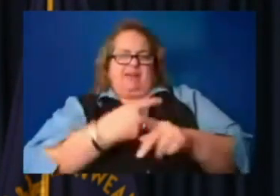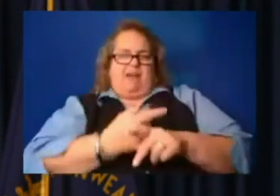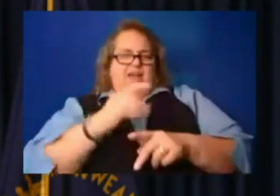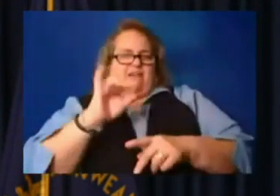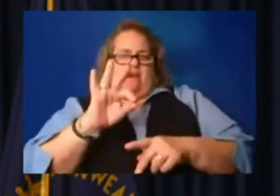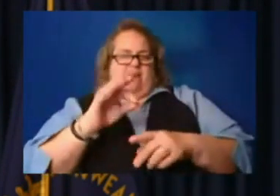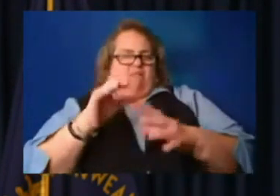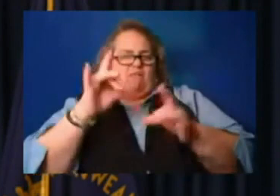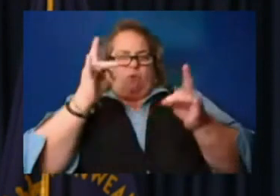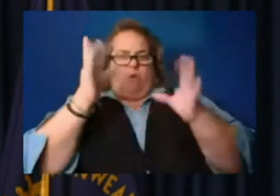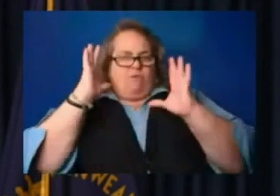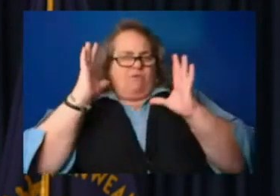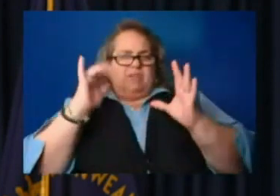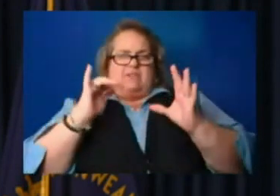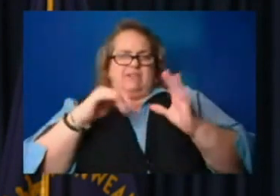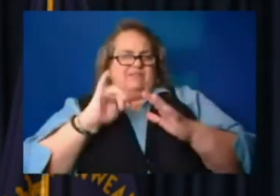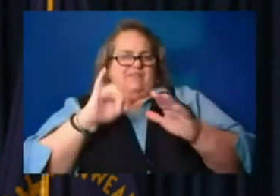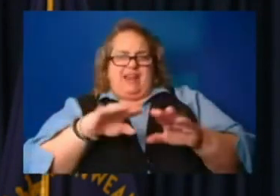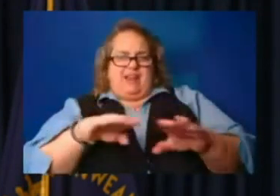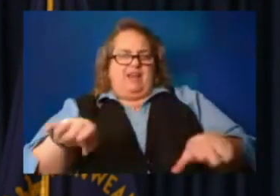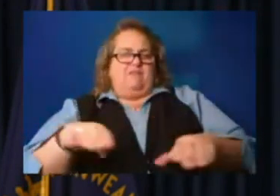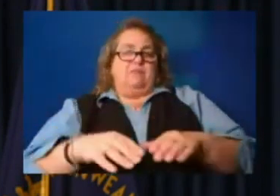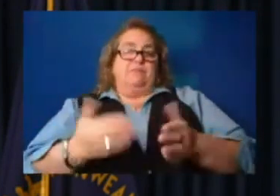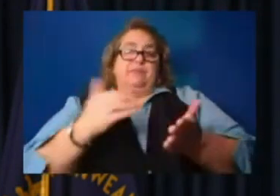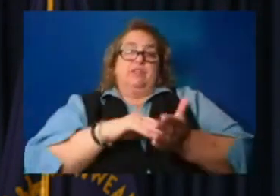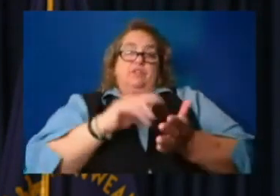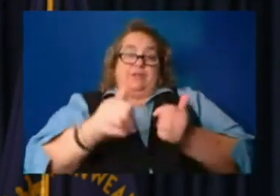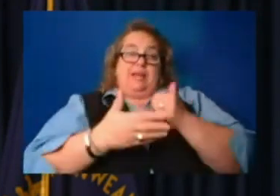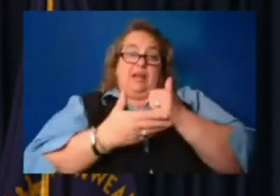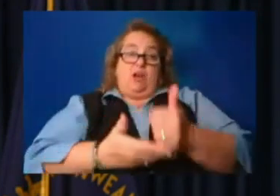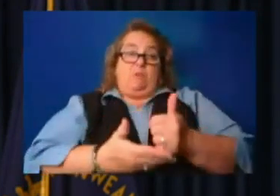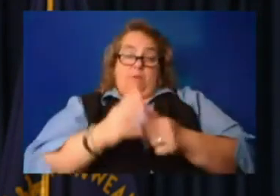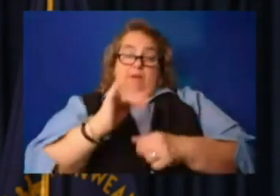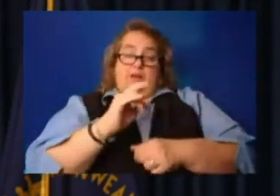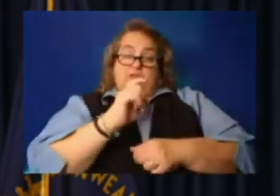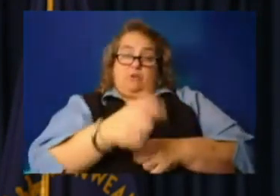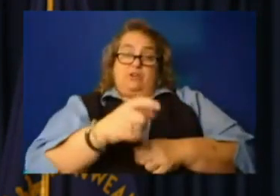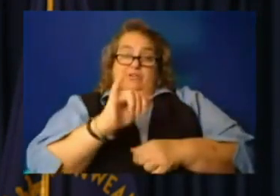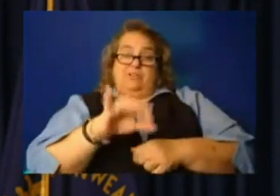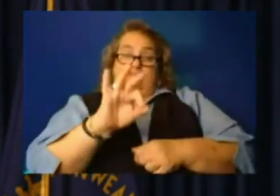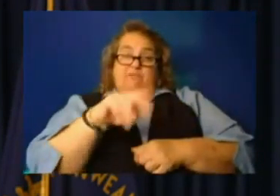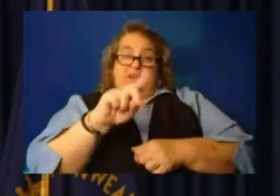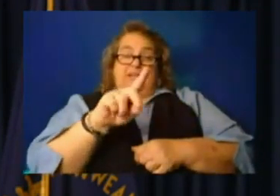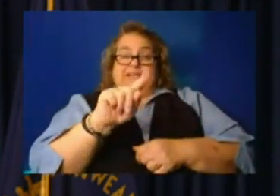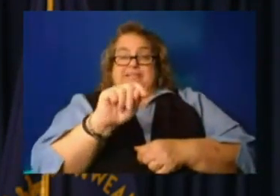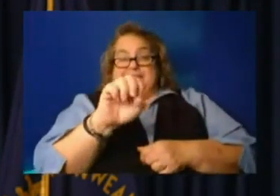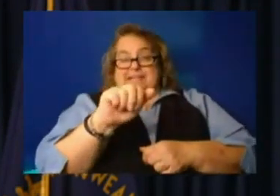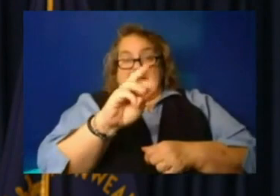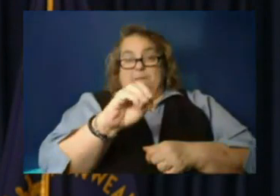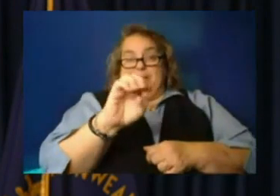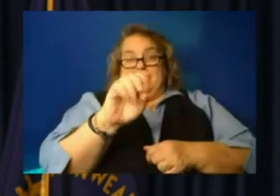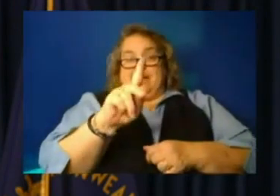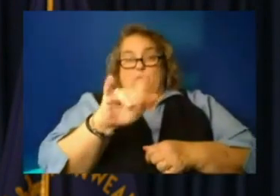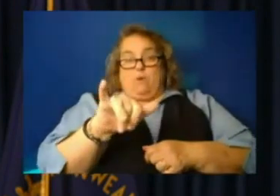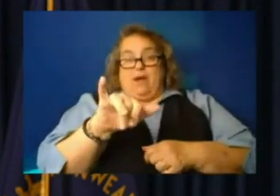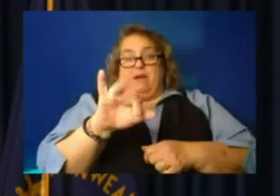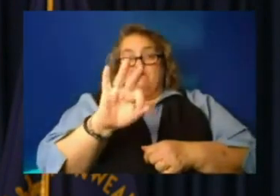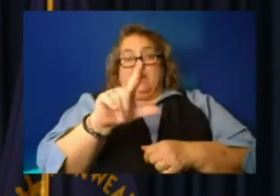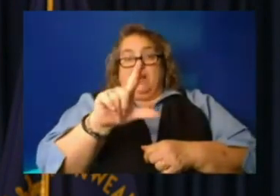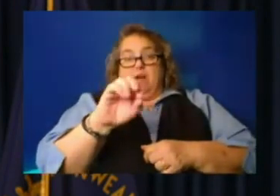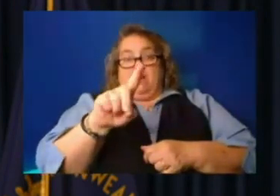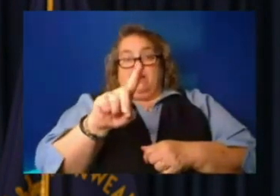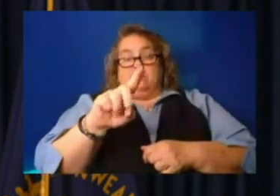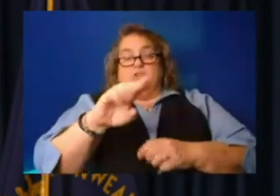Again, you can help by donating to this fund. Team E. K. Y. Flood relief fund dot K. Y.